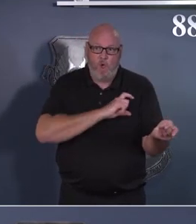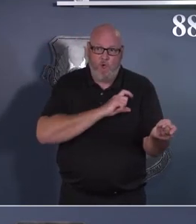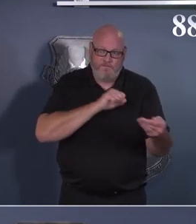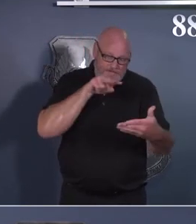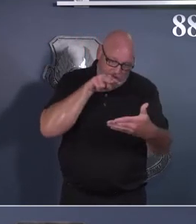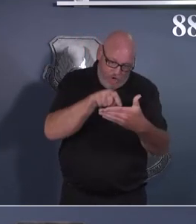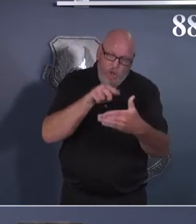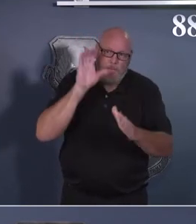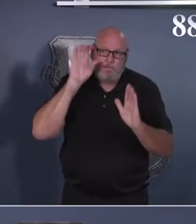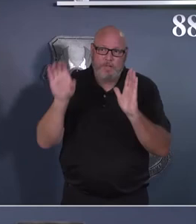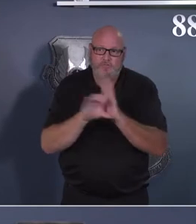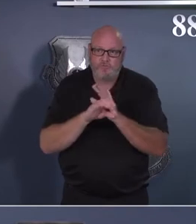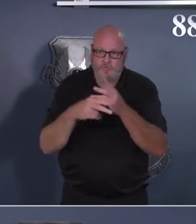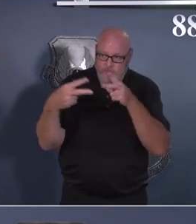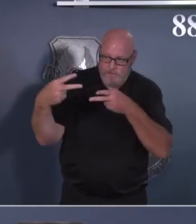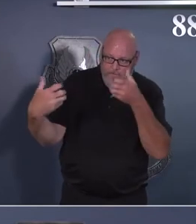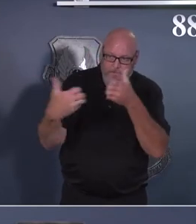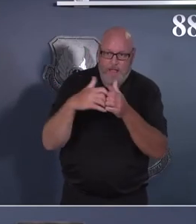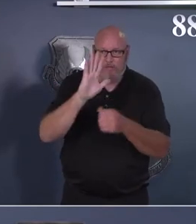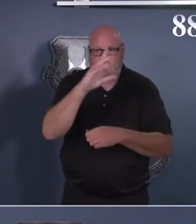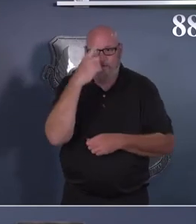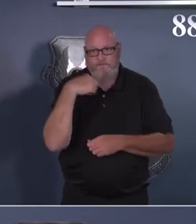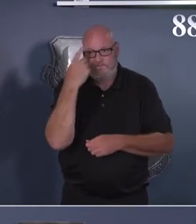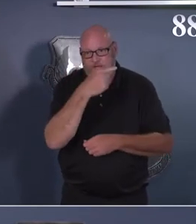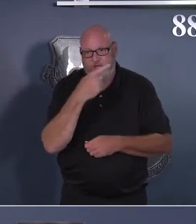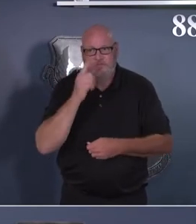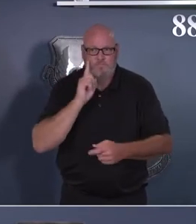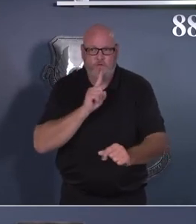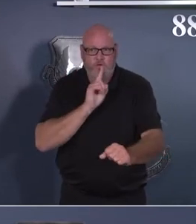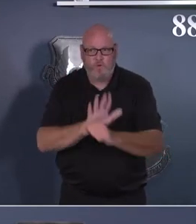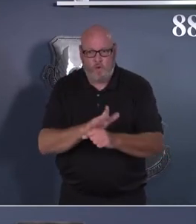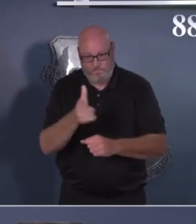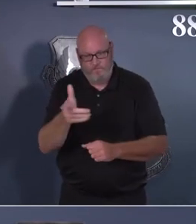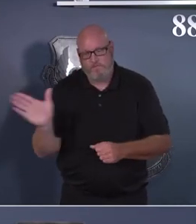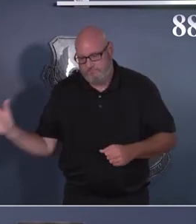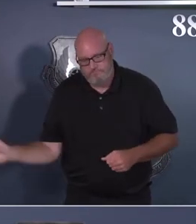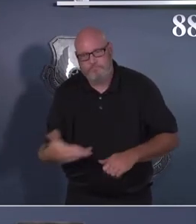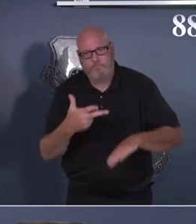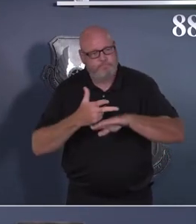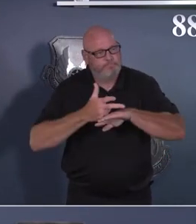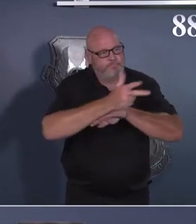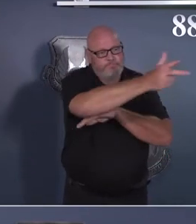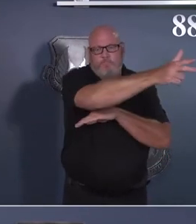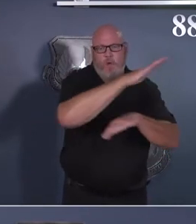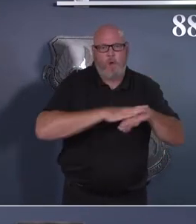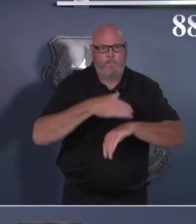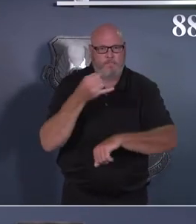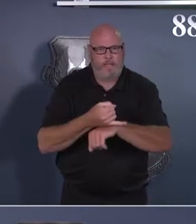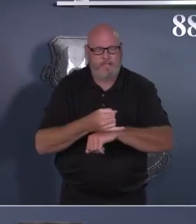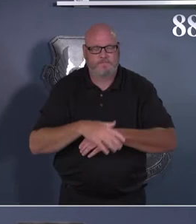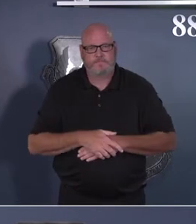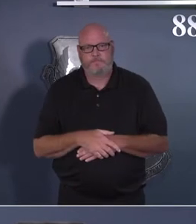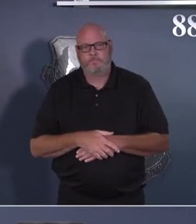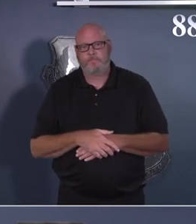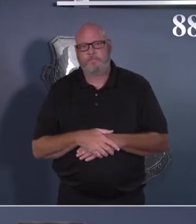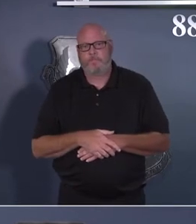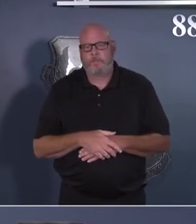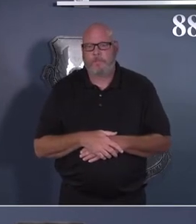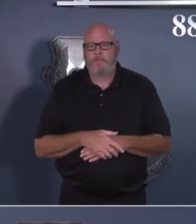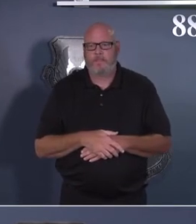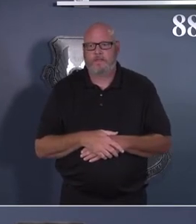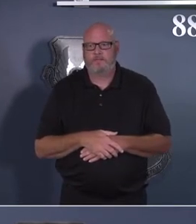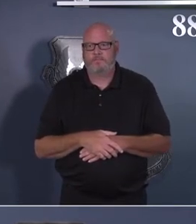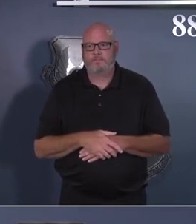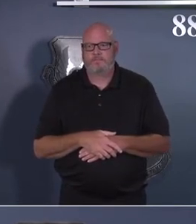on your ID. And once verified, they will allow you to proceed. We will also continue to execute the Air Force